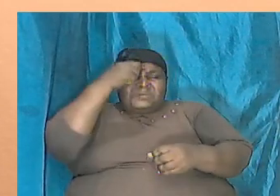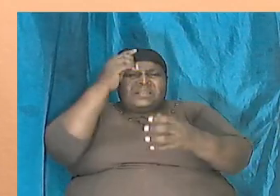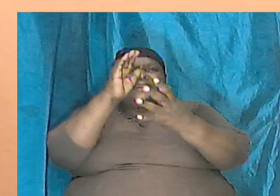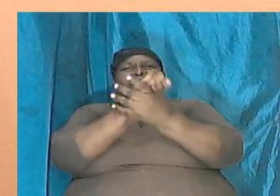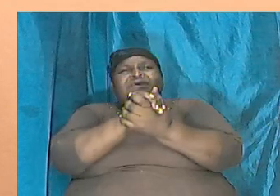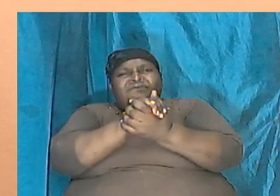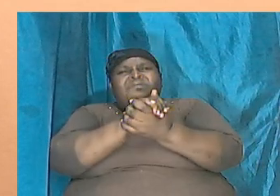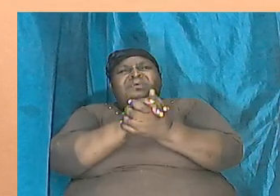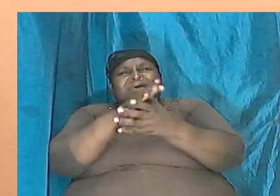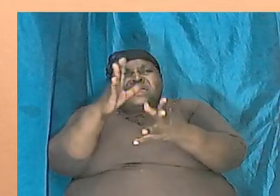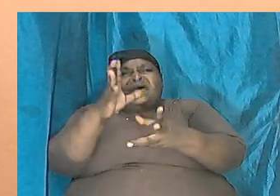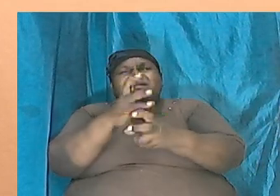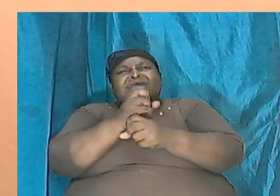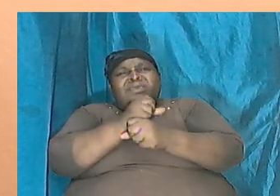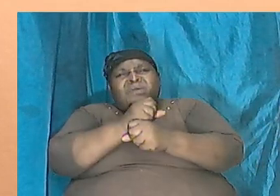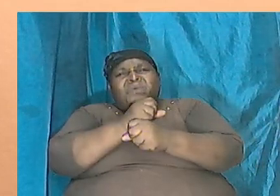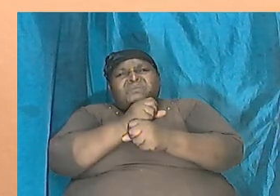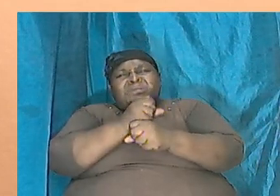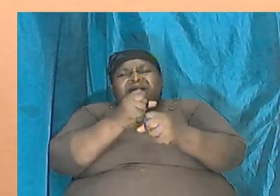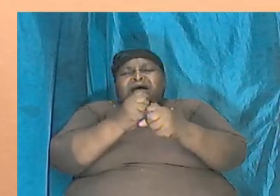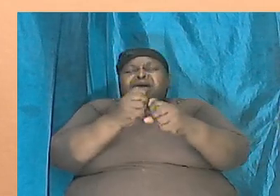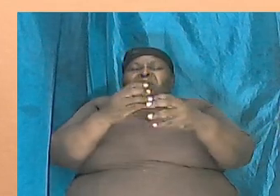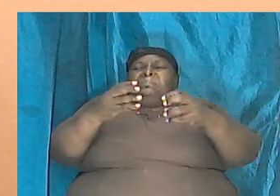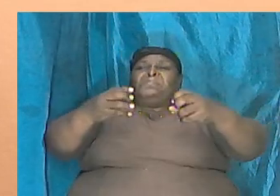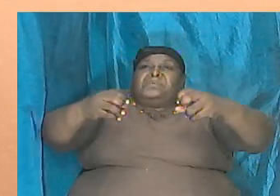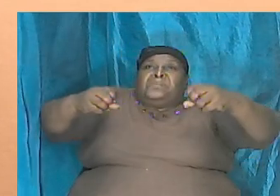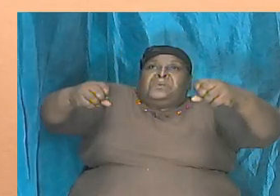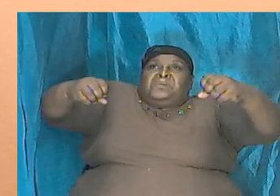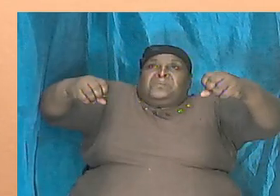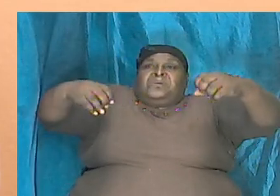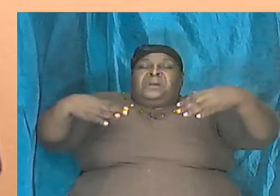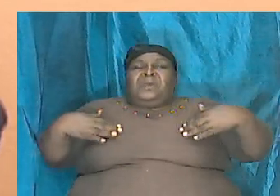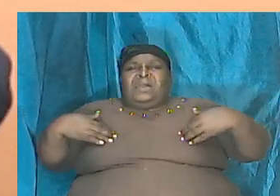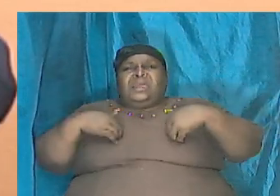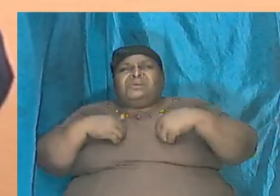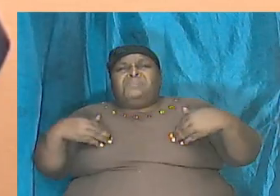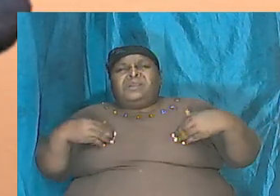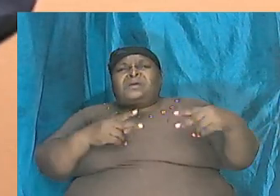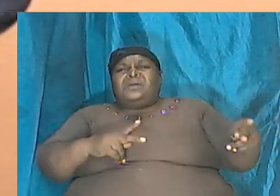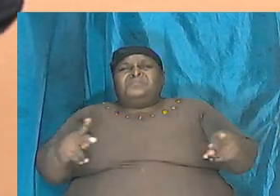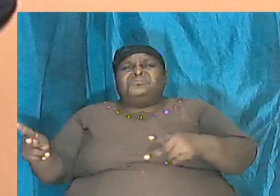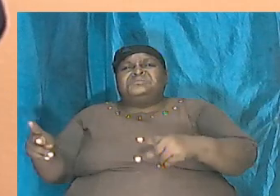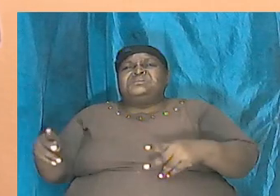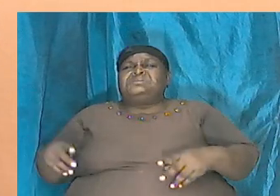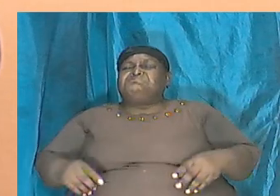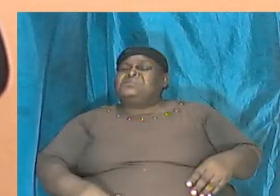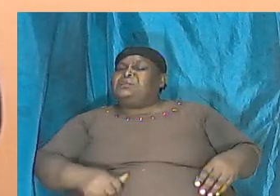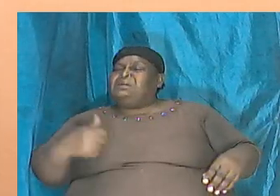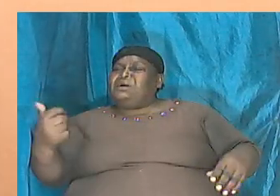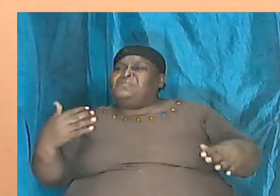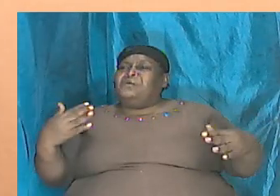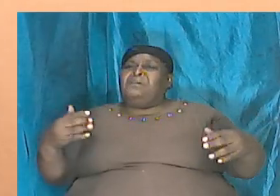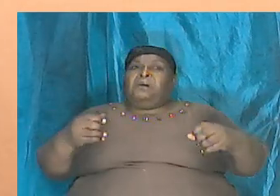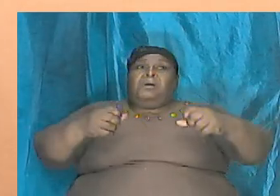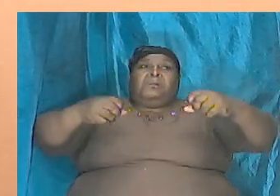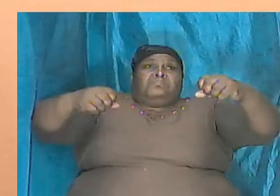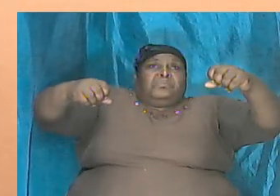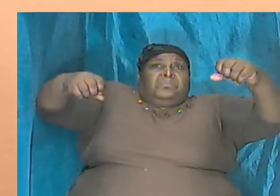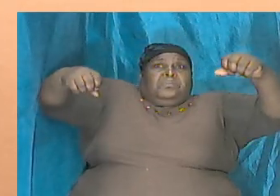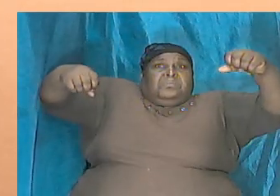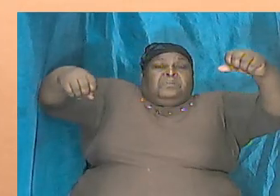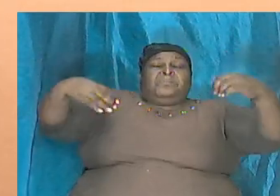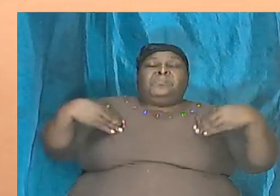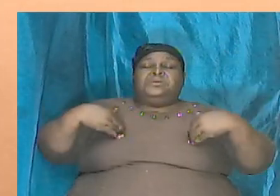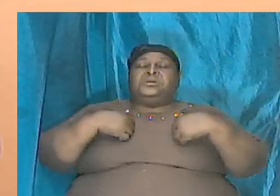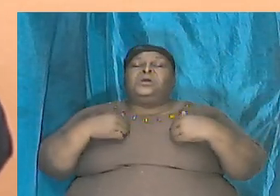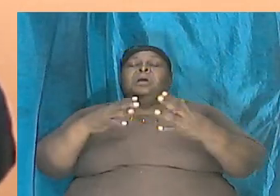take out the big creature and put in another big creature to let us believe that the Bible still is not talking in any